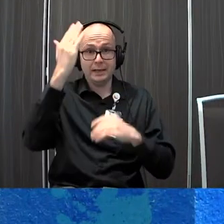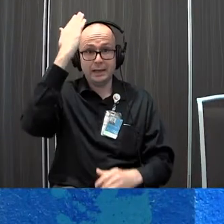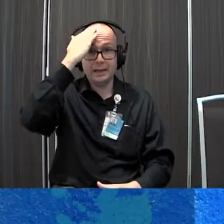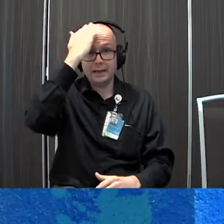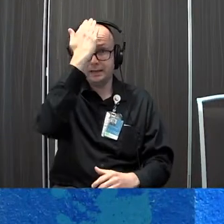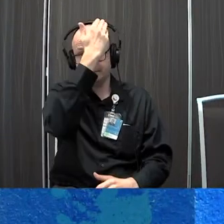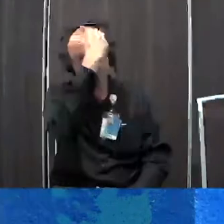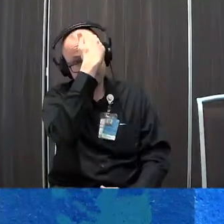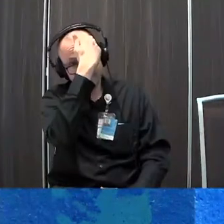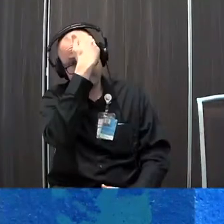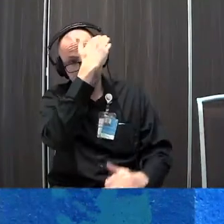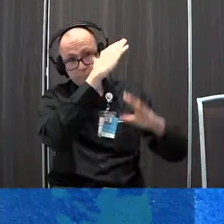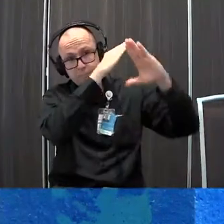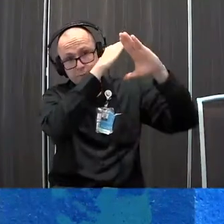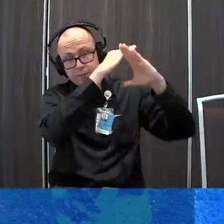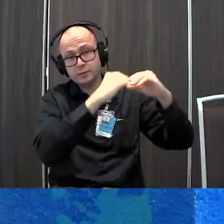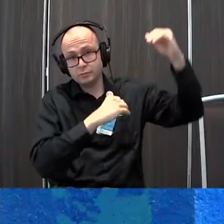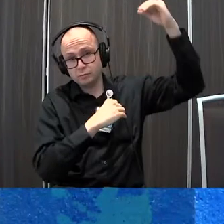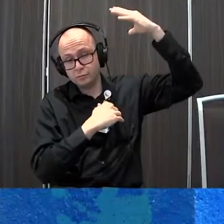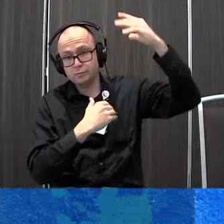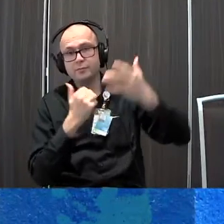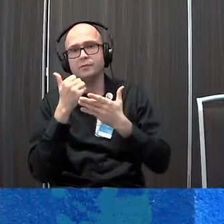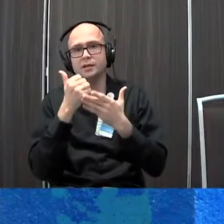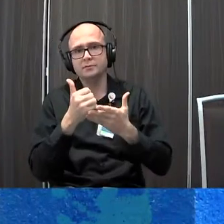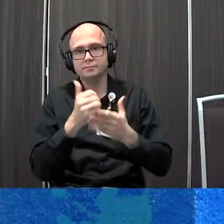block the visual glare helps them to attend a little bit more